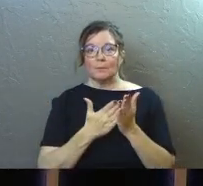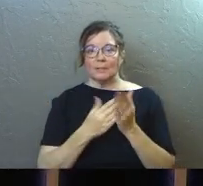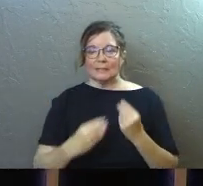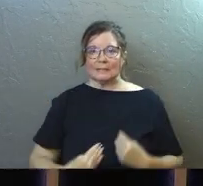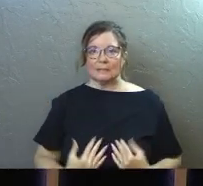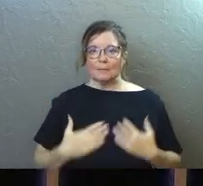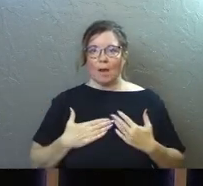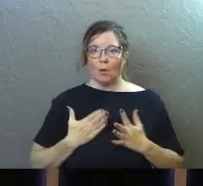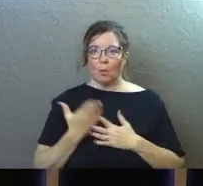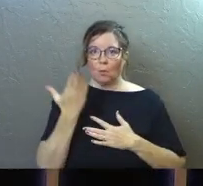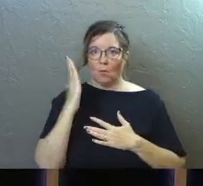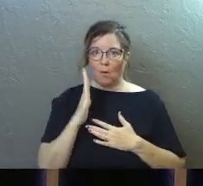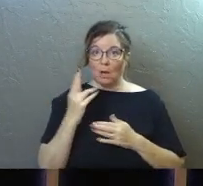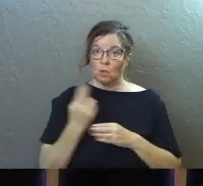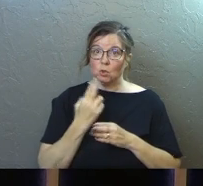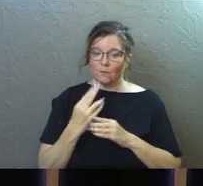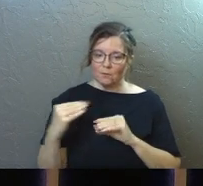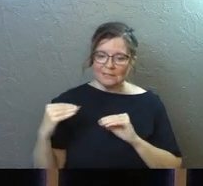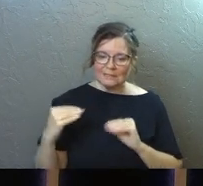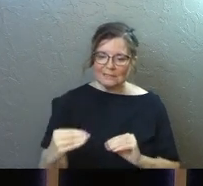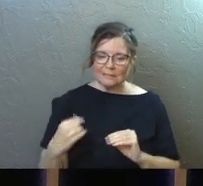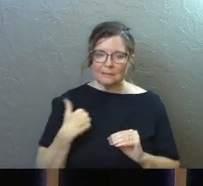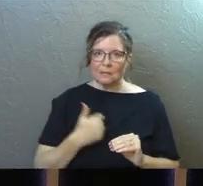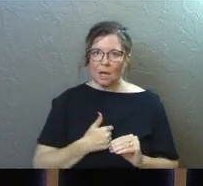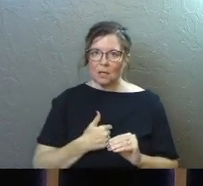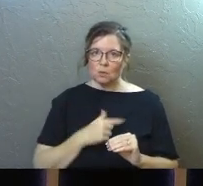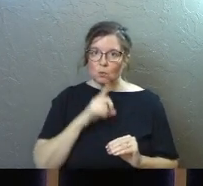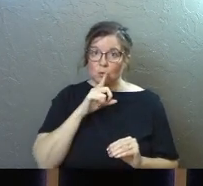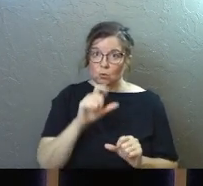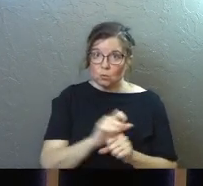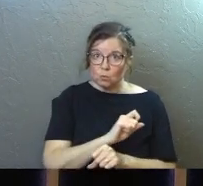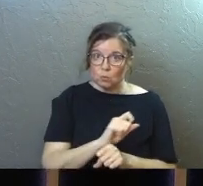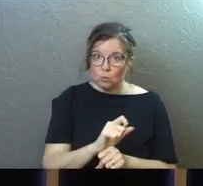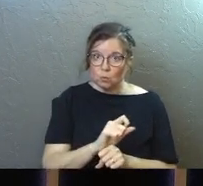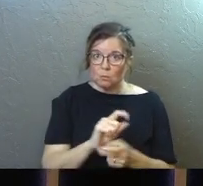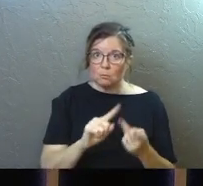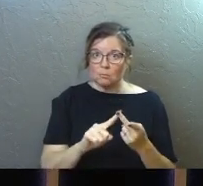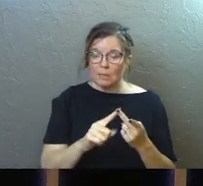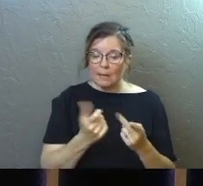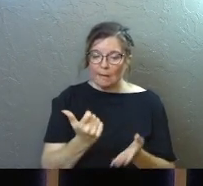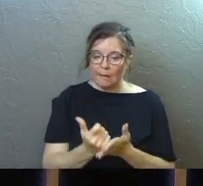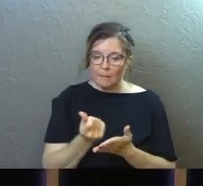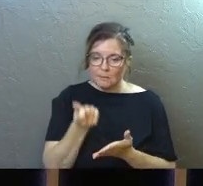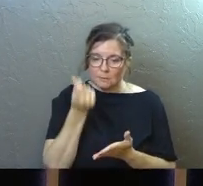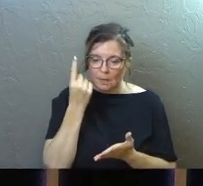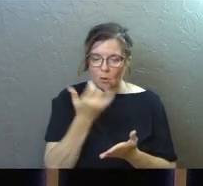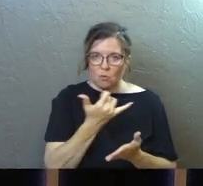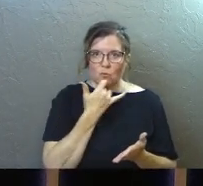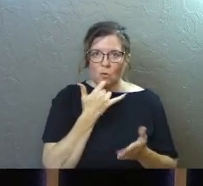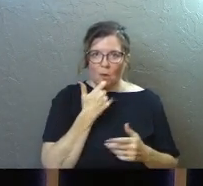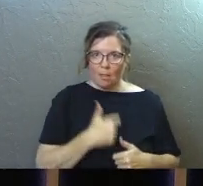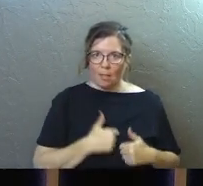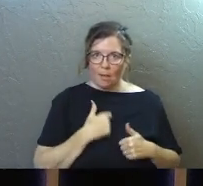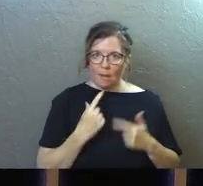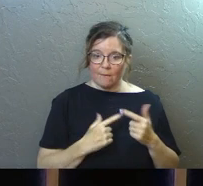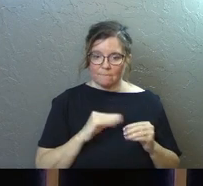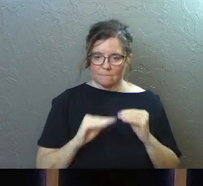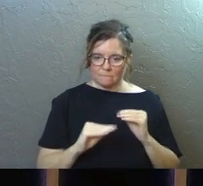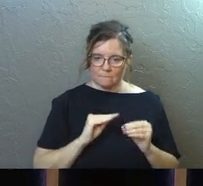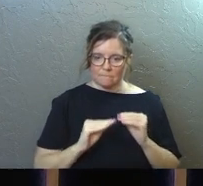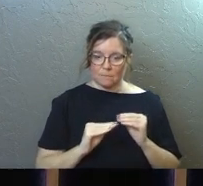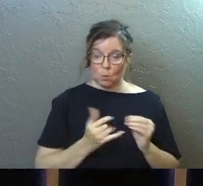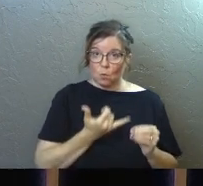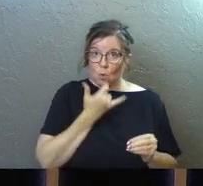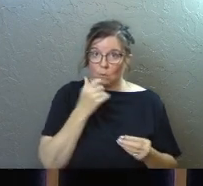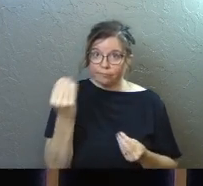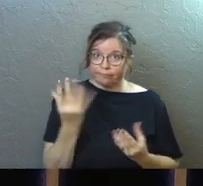by God and is useful to teach us what is true and to make us realize what is wrong in our lives. It corrects us when